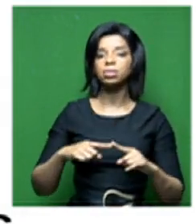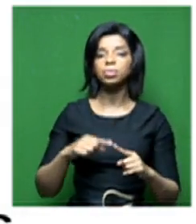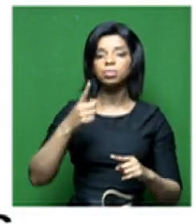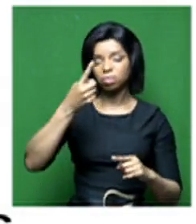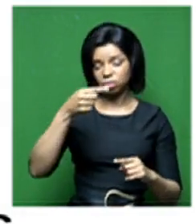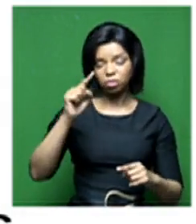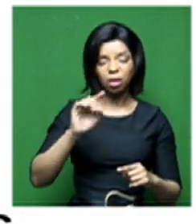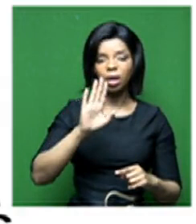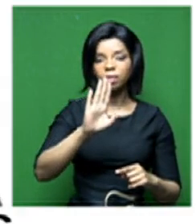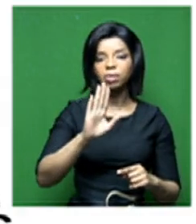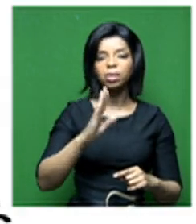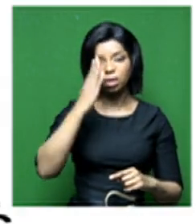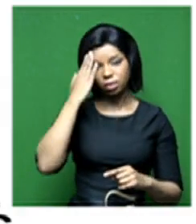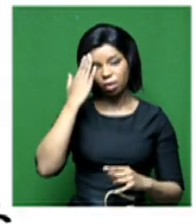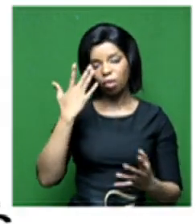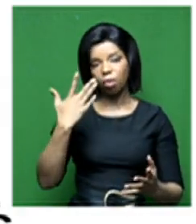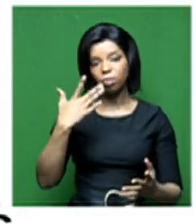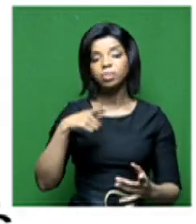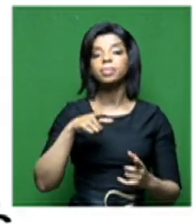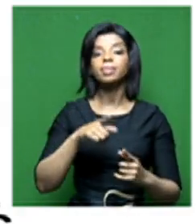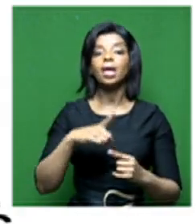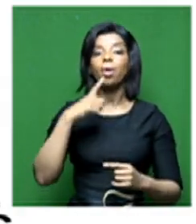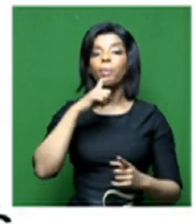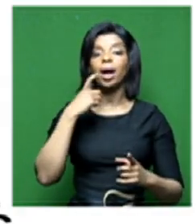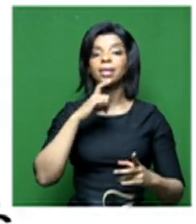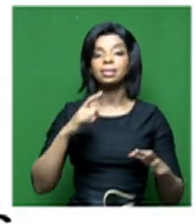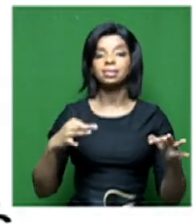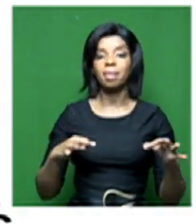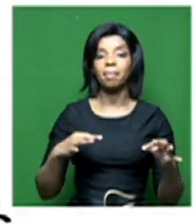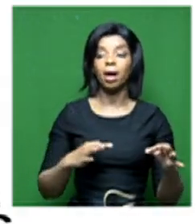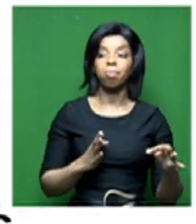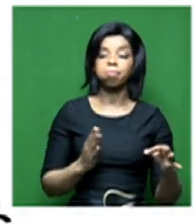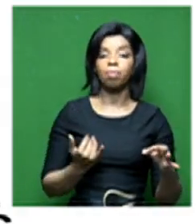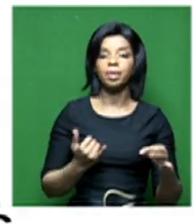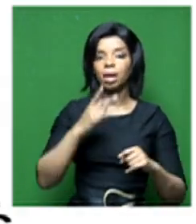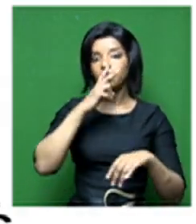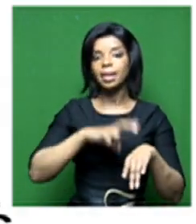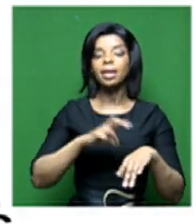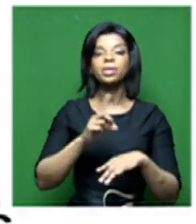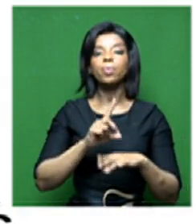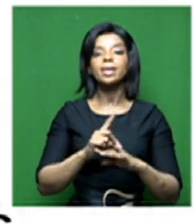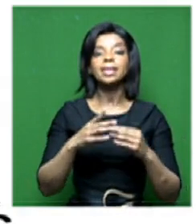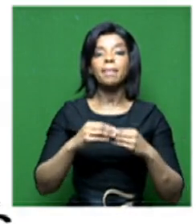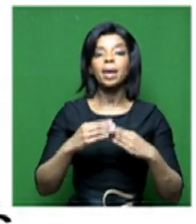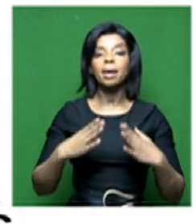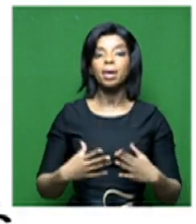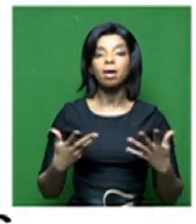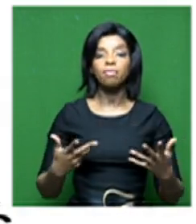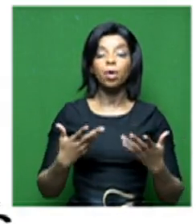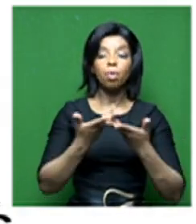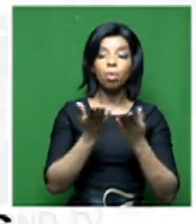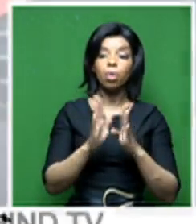rightfully note, the white paper is out, which requires members of the public to really give input.